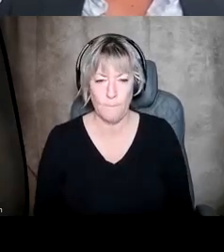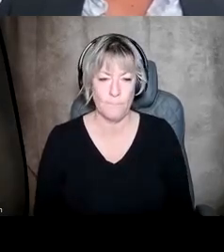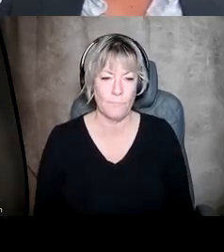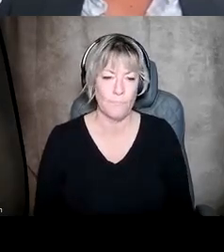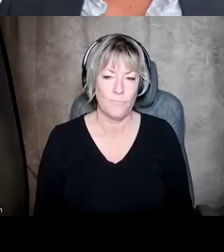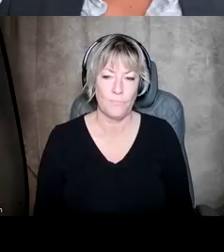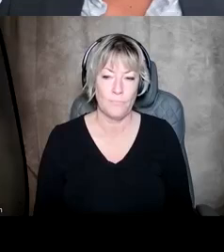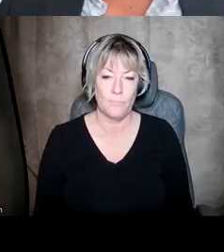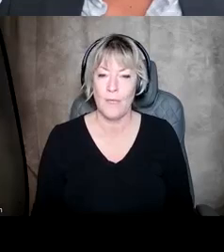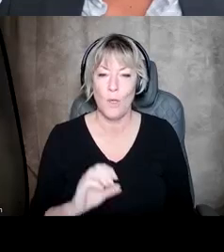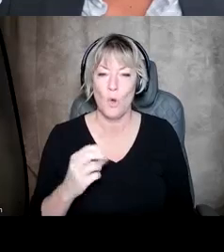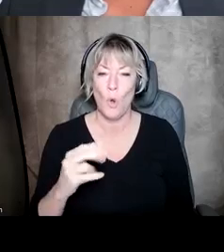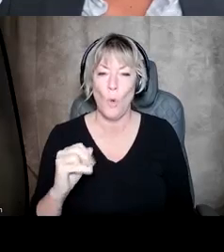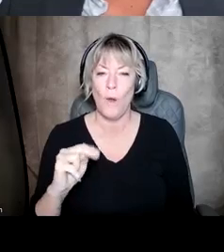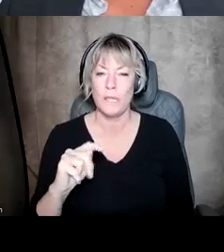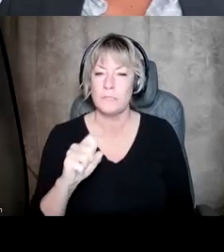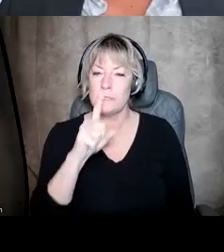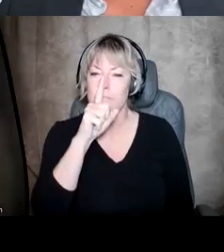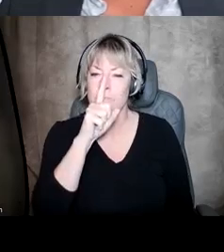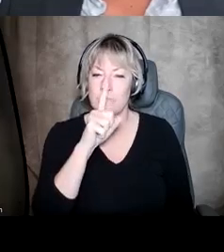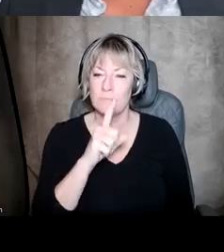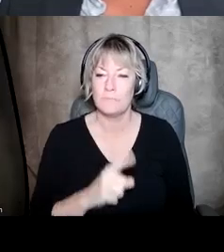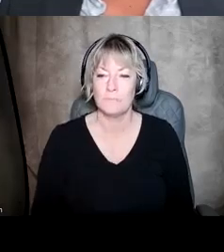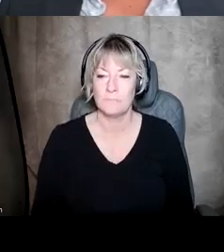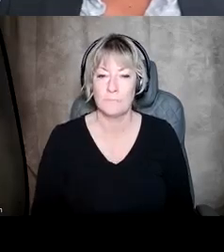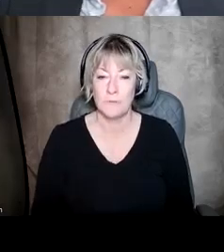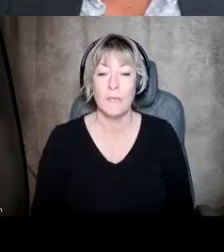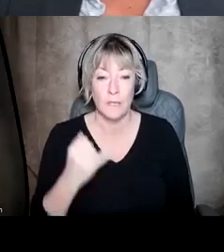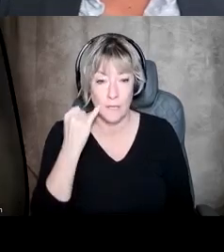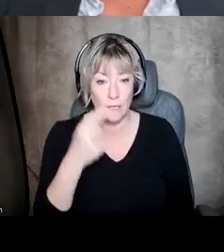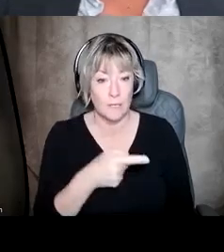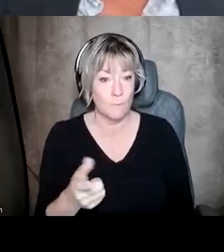No hints. If you want your T-shirt,